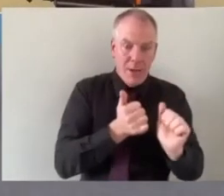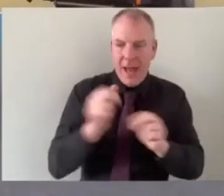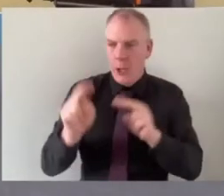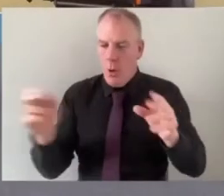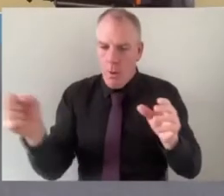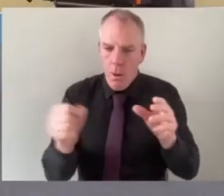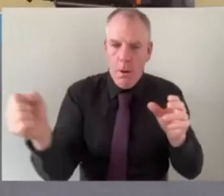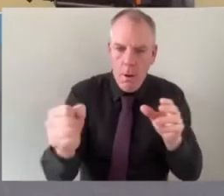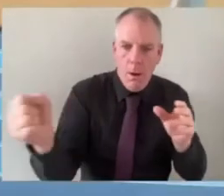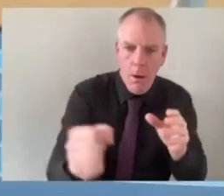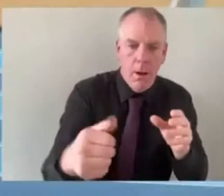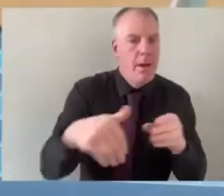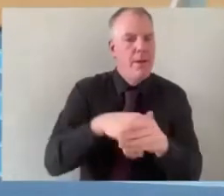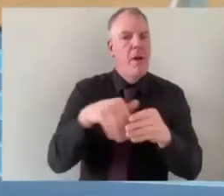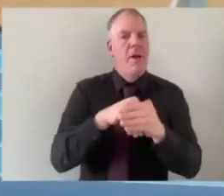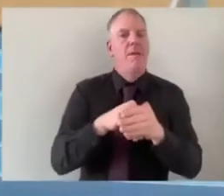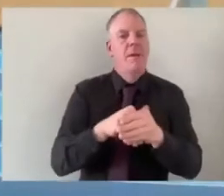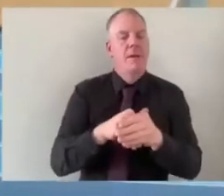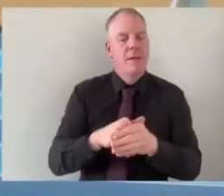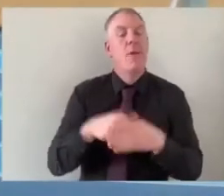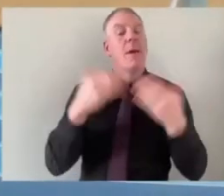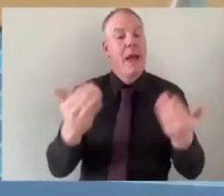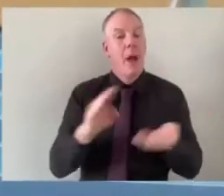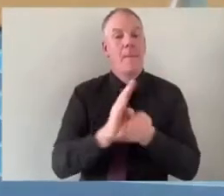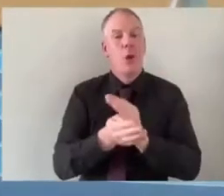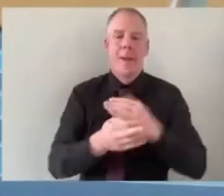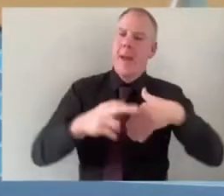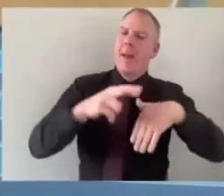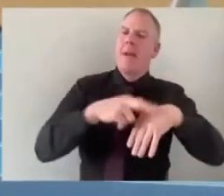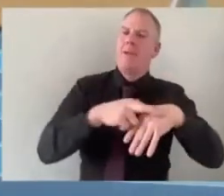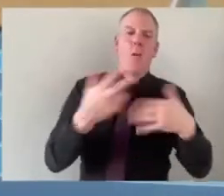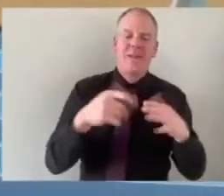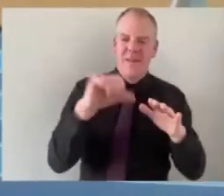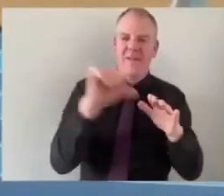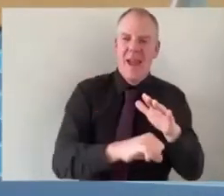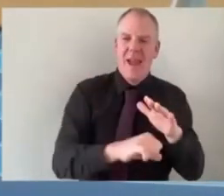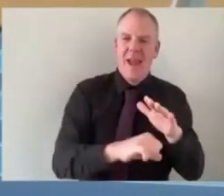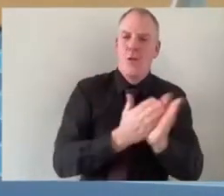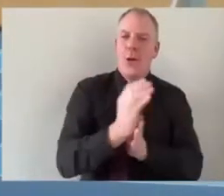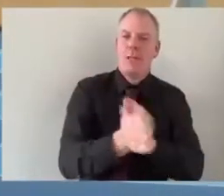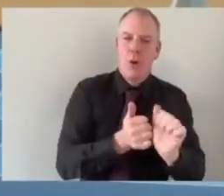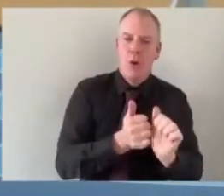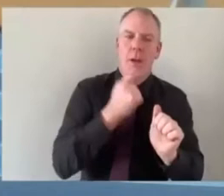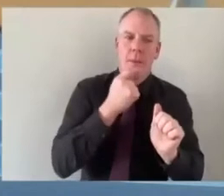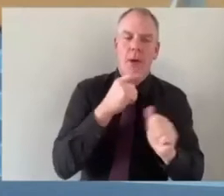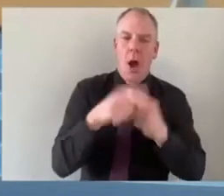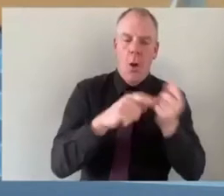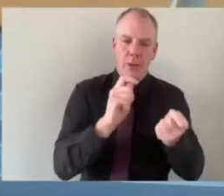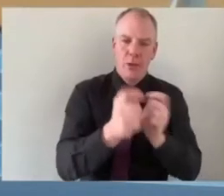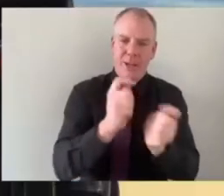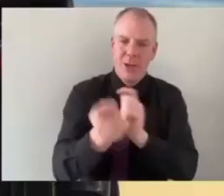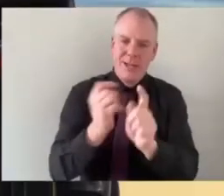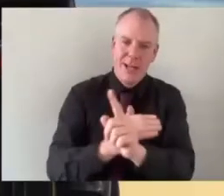that's the important piece of it so i think we're getting better at failing as sports um but as long as we're kind of iterating and improving as we go